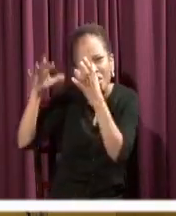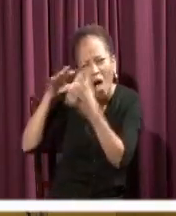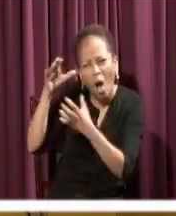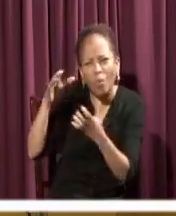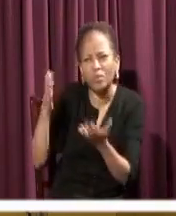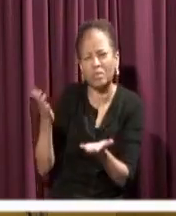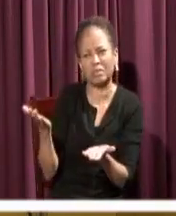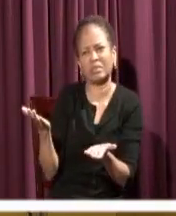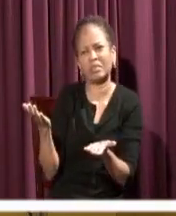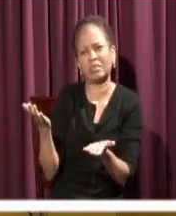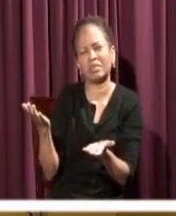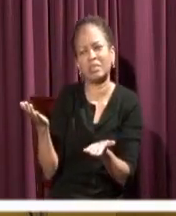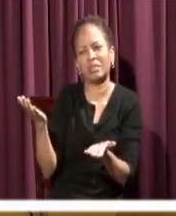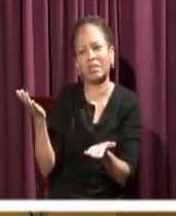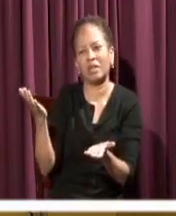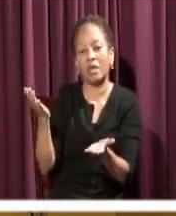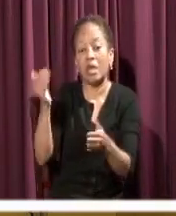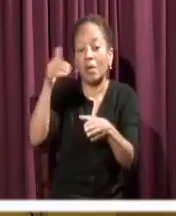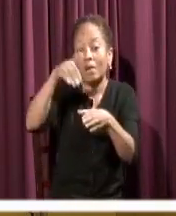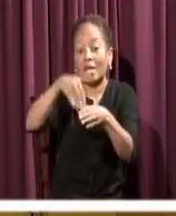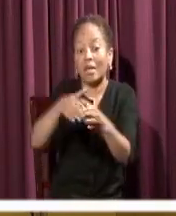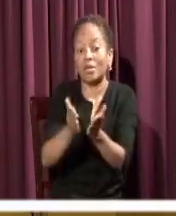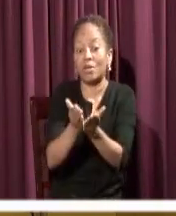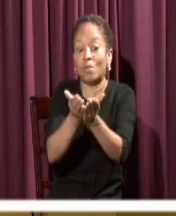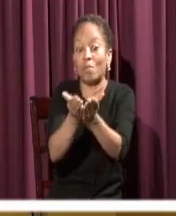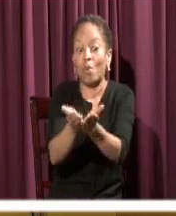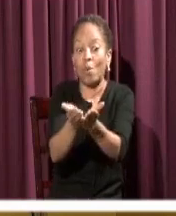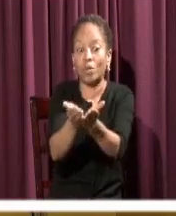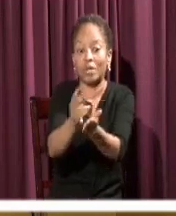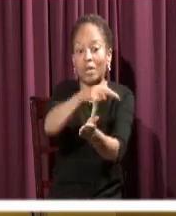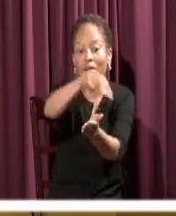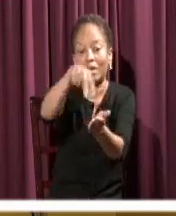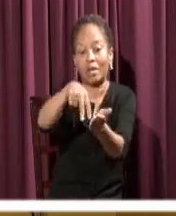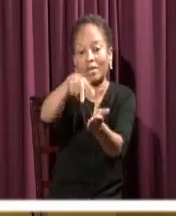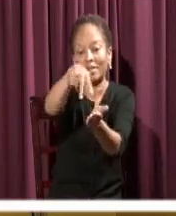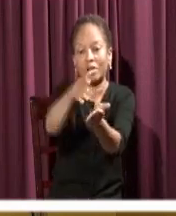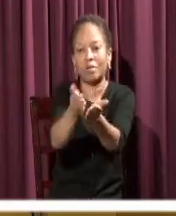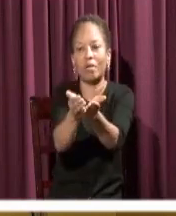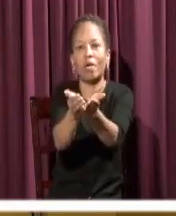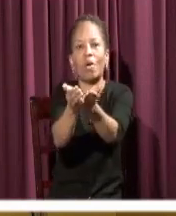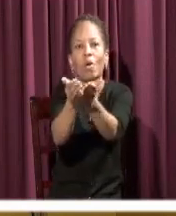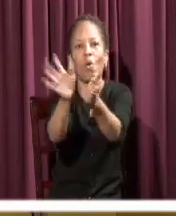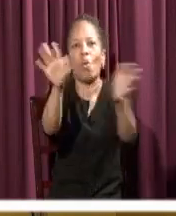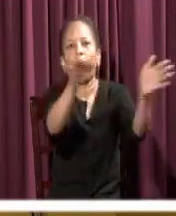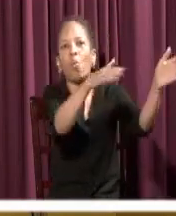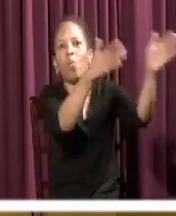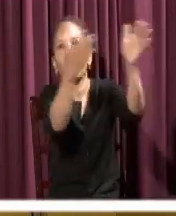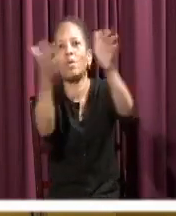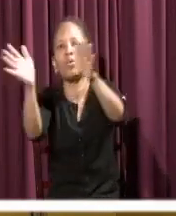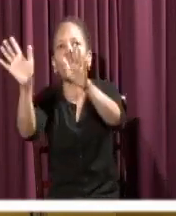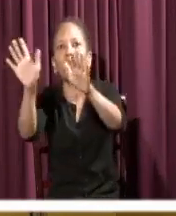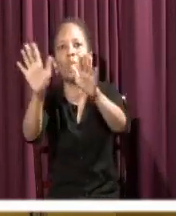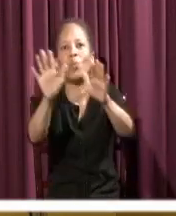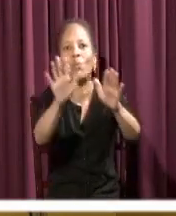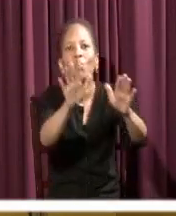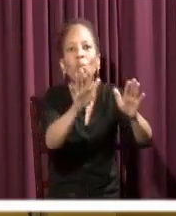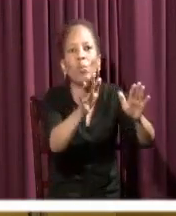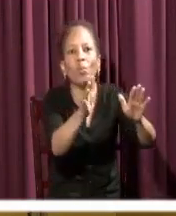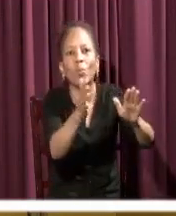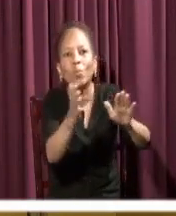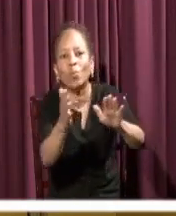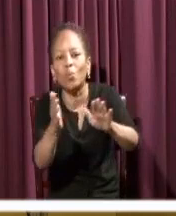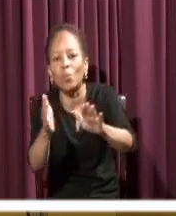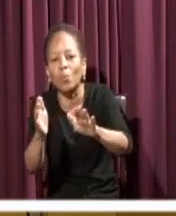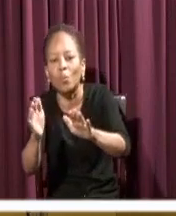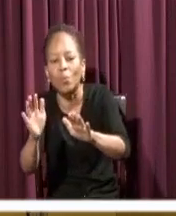And as they got into the boat, the wind dropped. The men in the boat bowed down before him